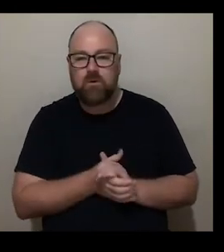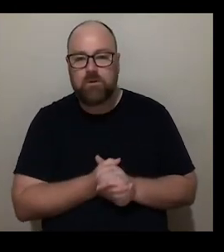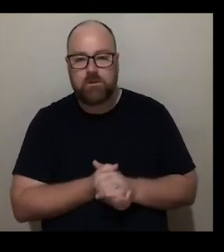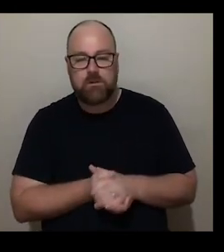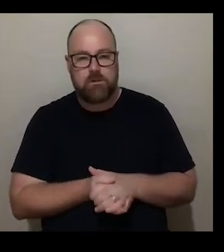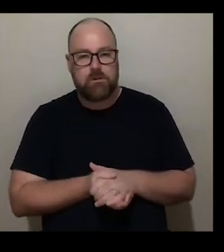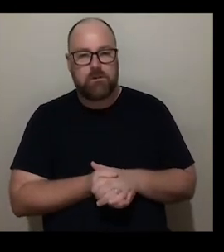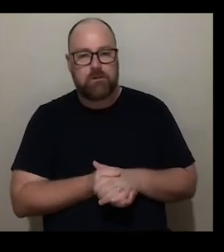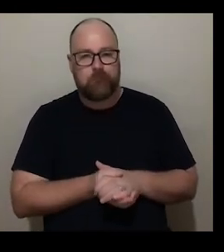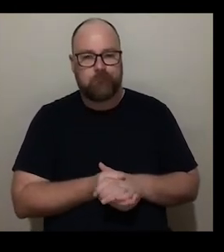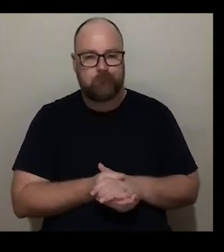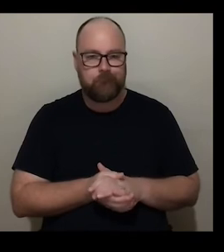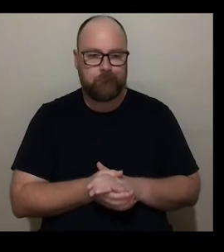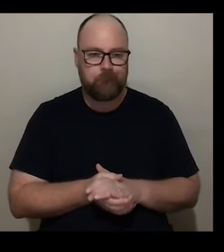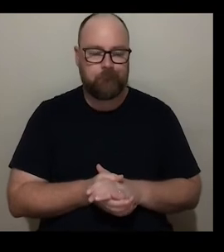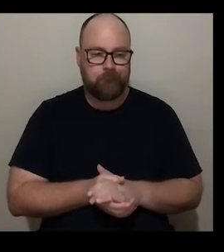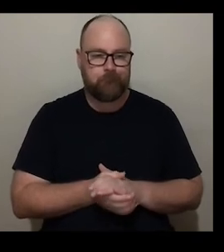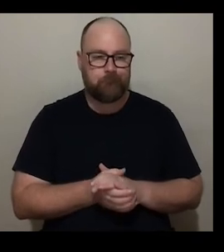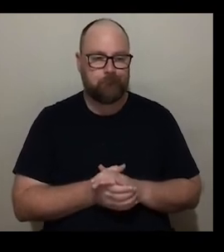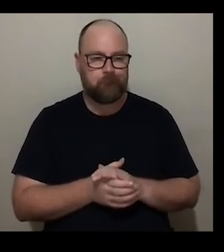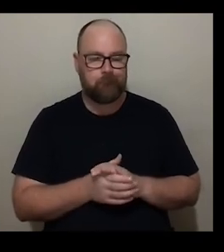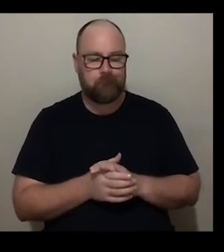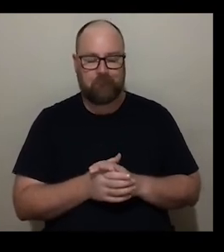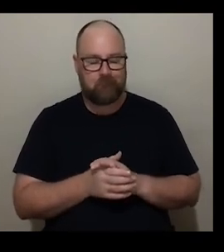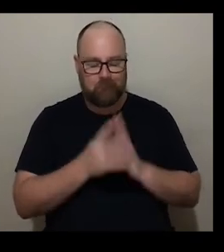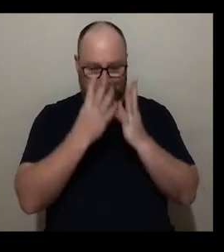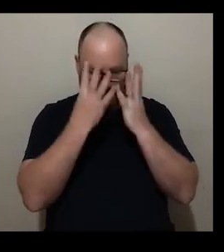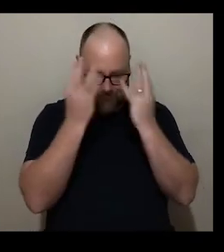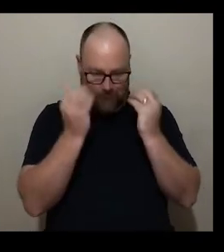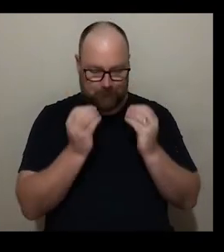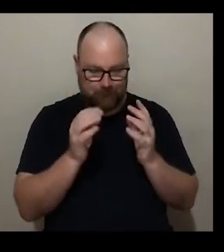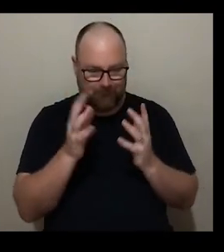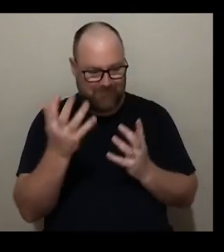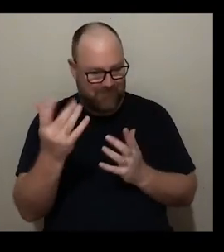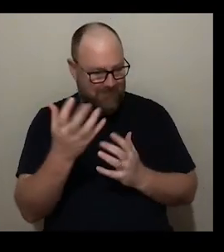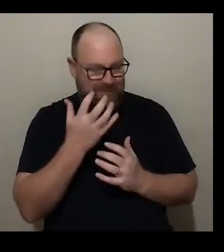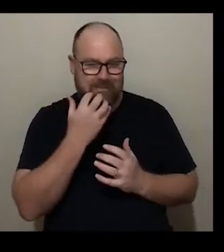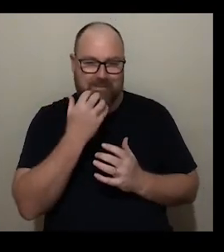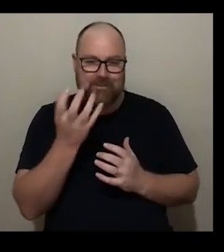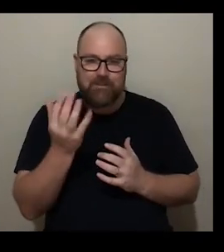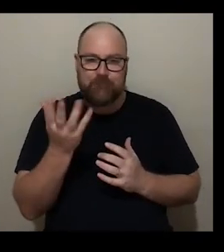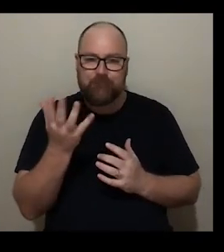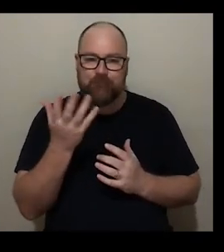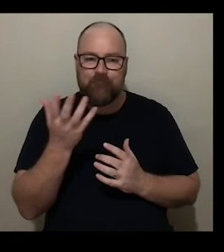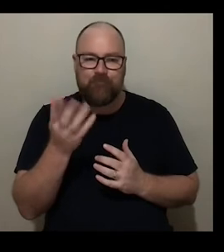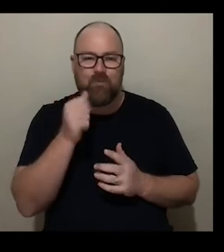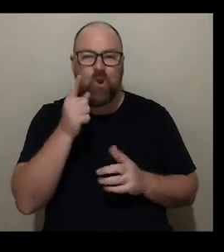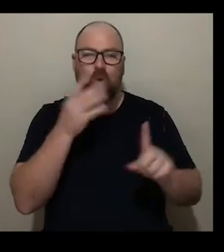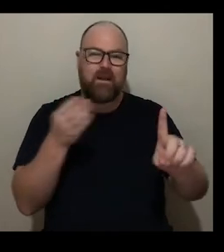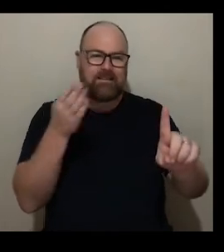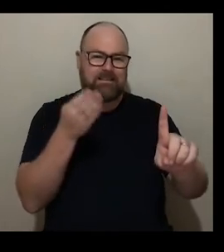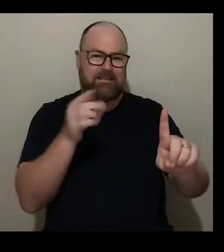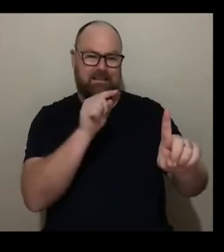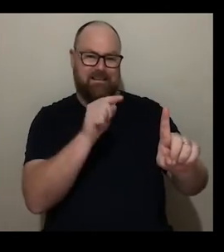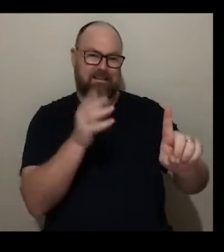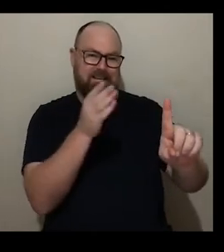uh what is the word hang on a second the kinetic so um um what's the word when you're striving for